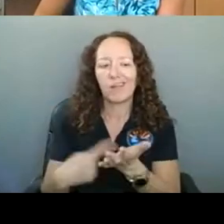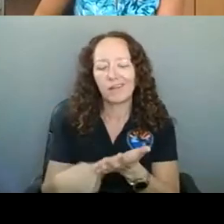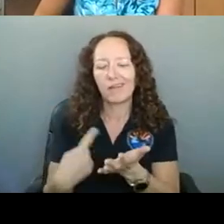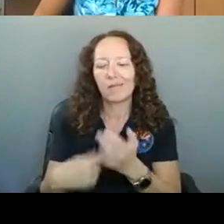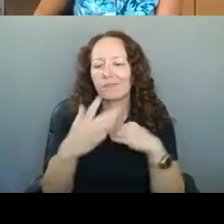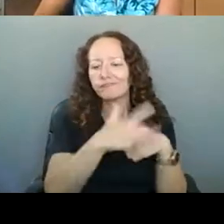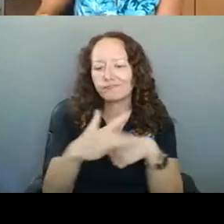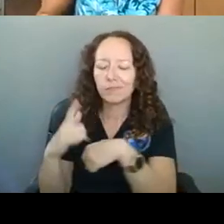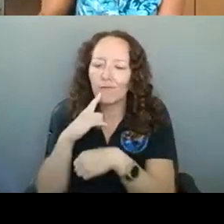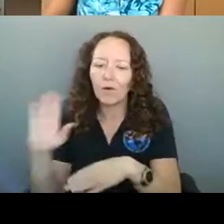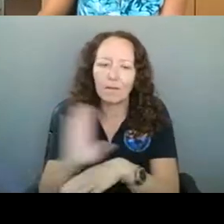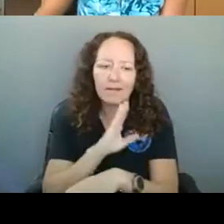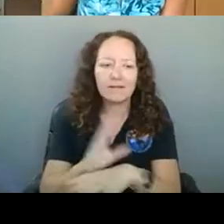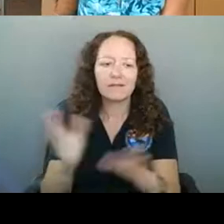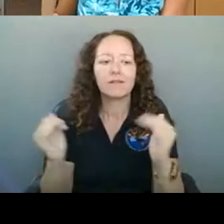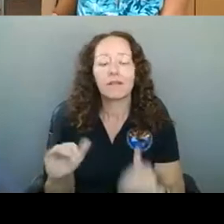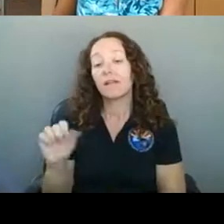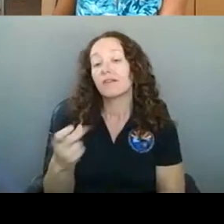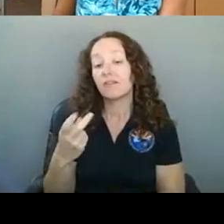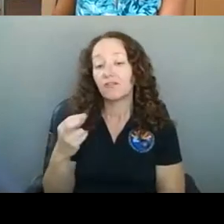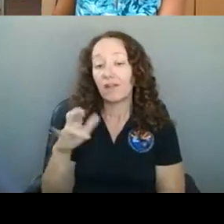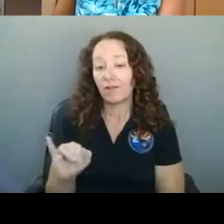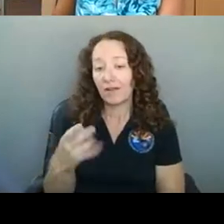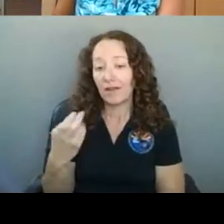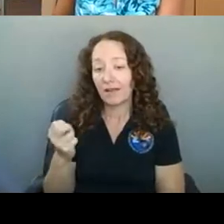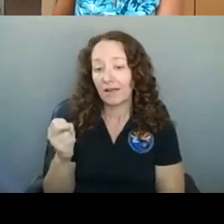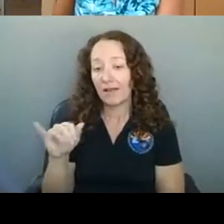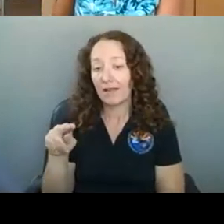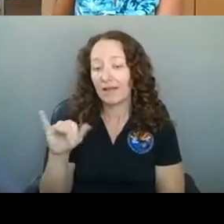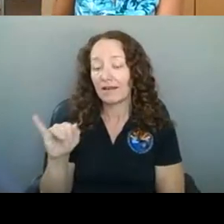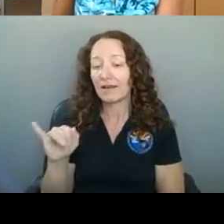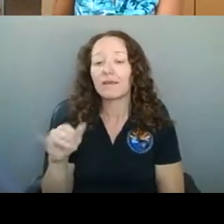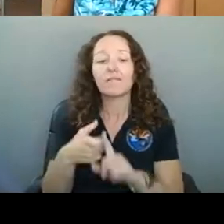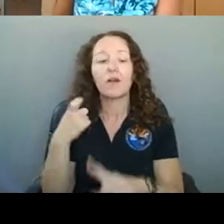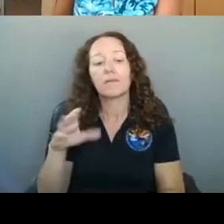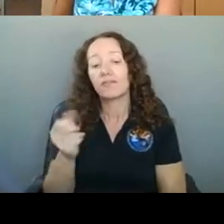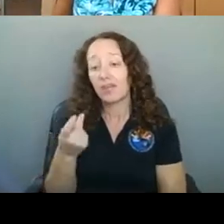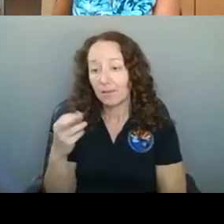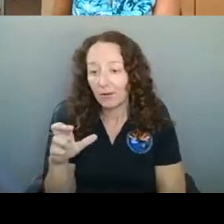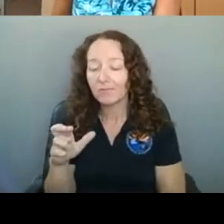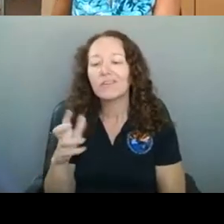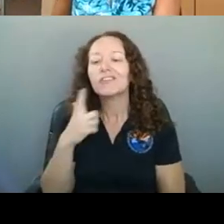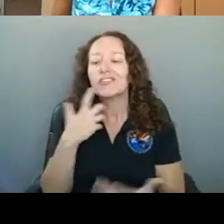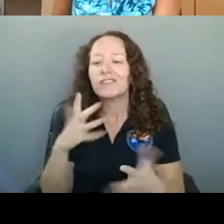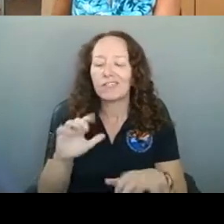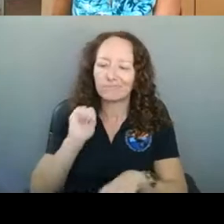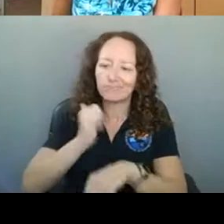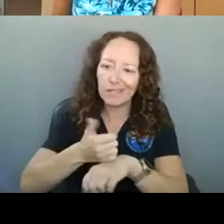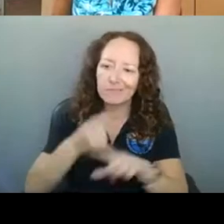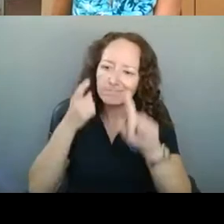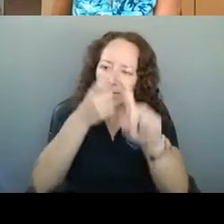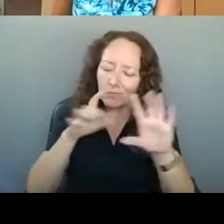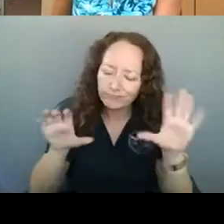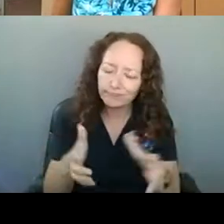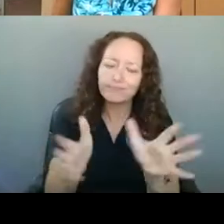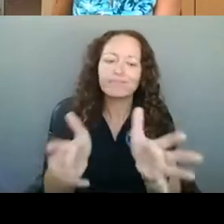Save Our Bars campaign that just started this week and I understand has already had a lot of success raising money for our bars. We also have